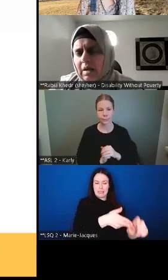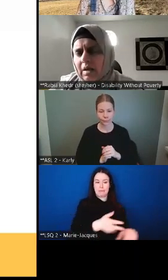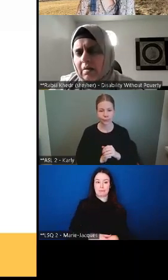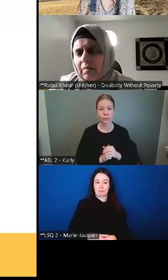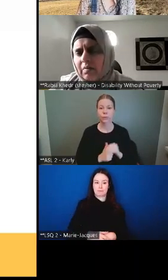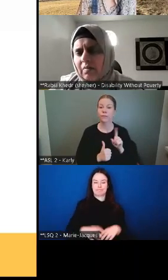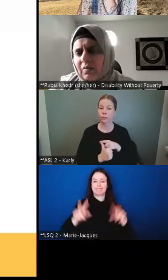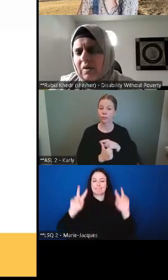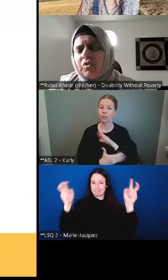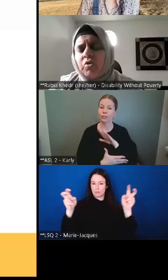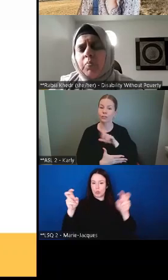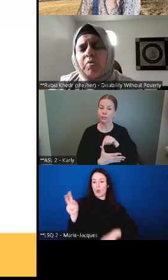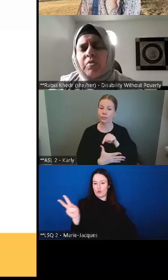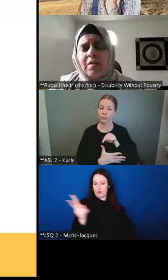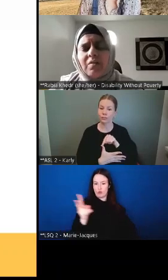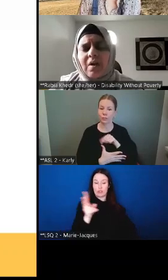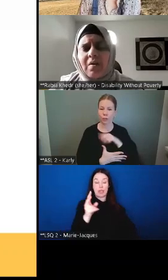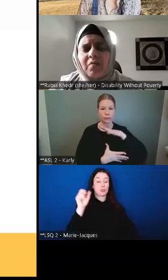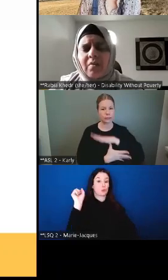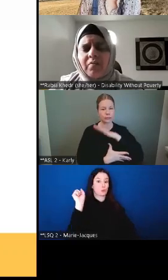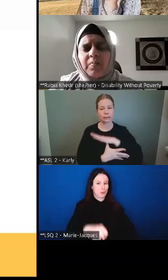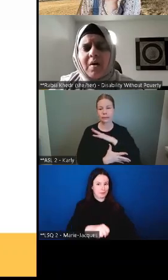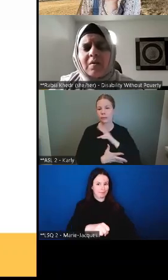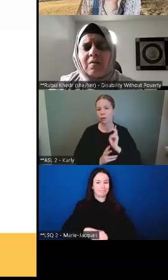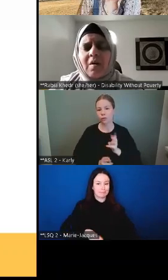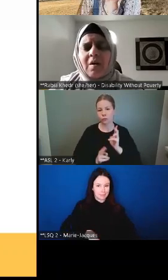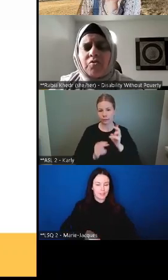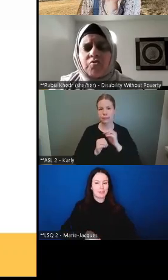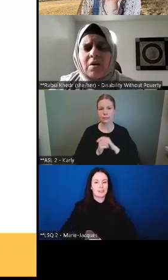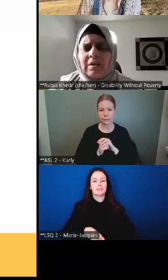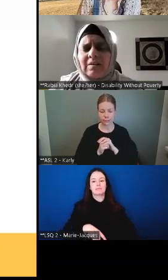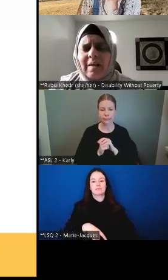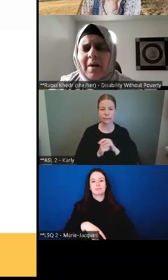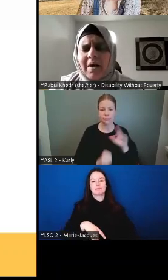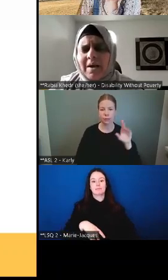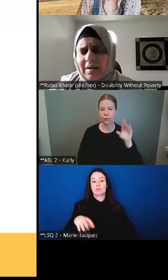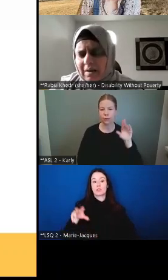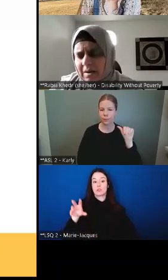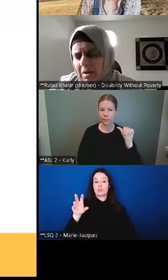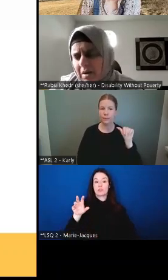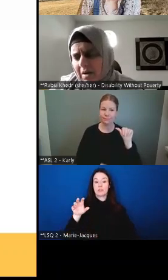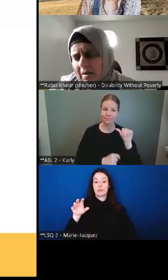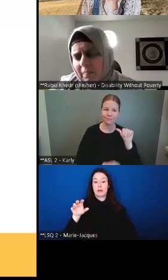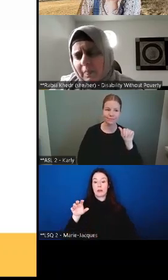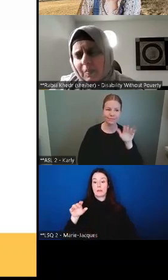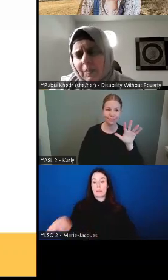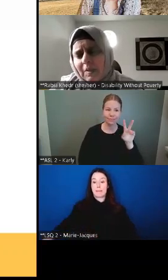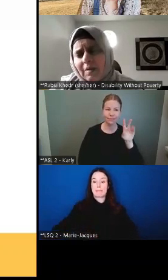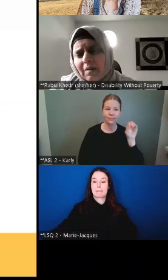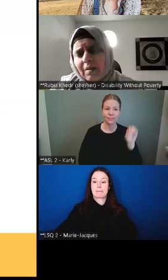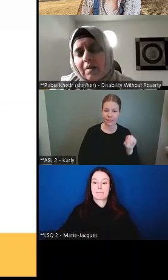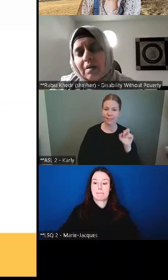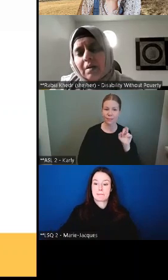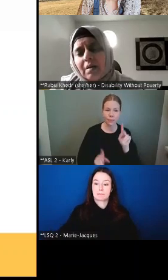62% of, of respondents are struggling to get by. Um,